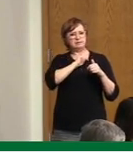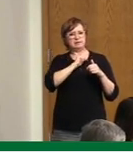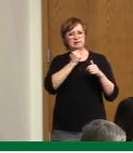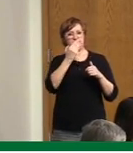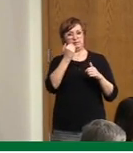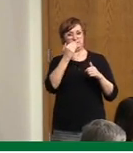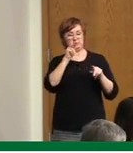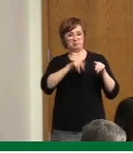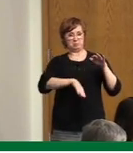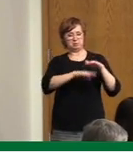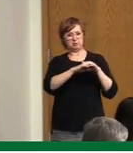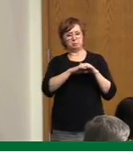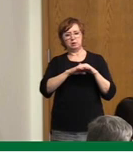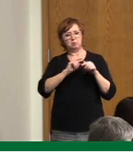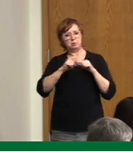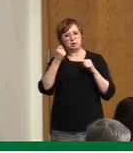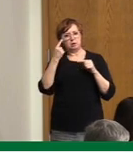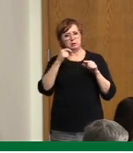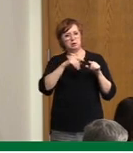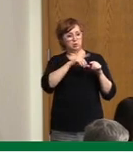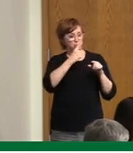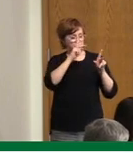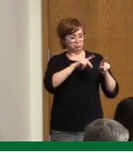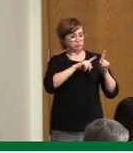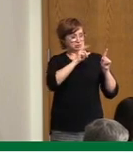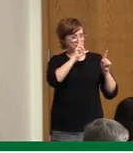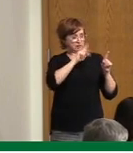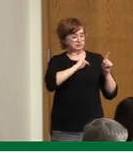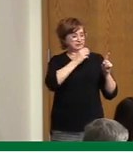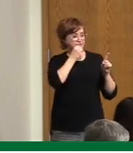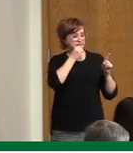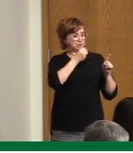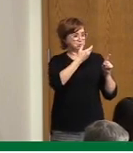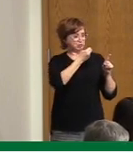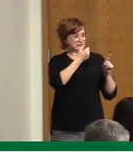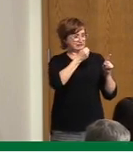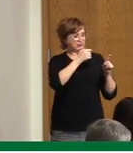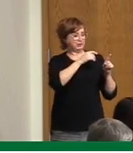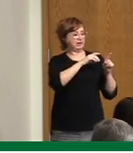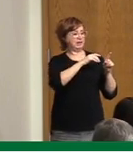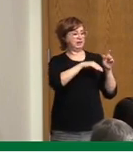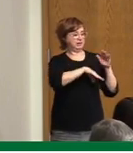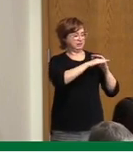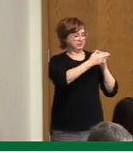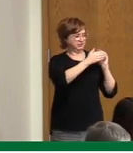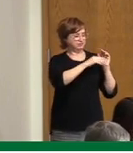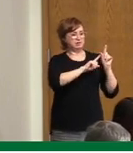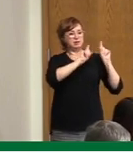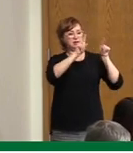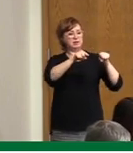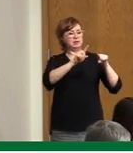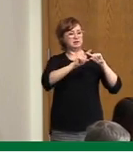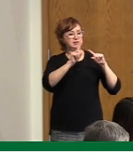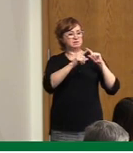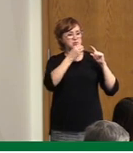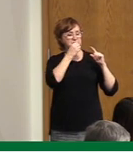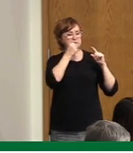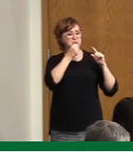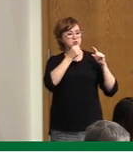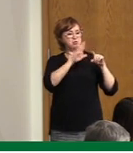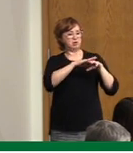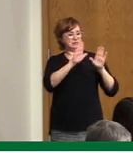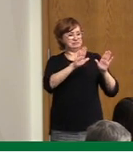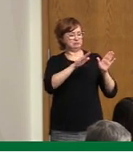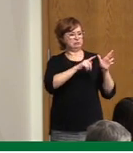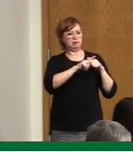cases people went to multiple events and we saw a bit of a rebound. And right now a rebound would be much higher. So again, I think at